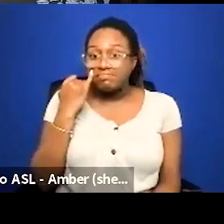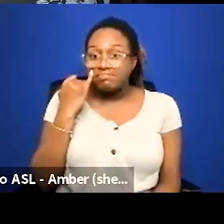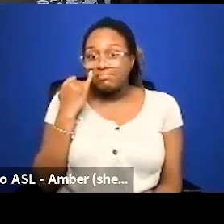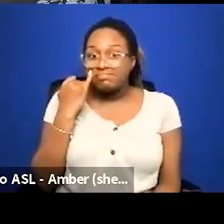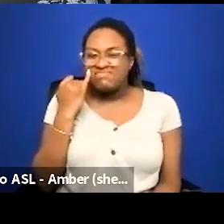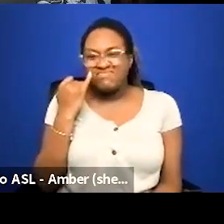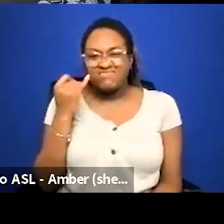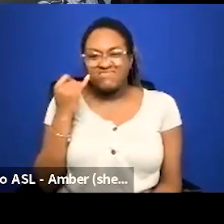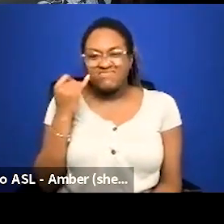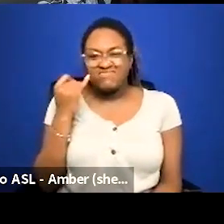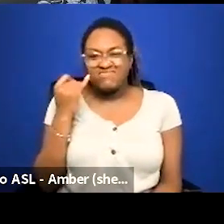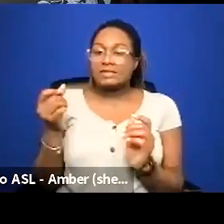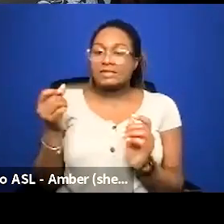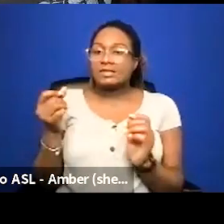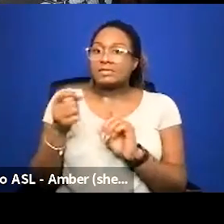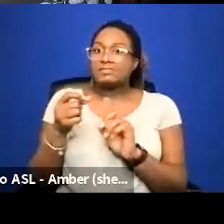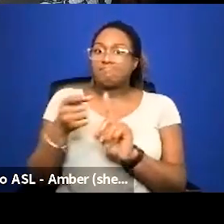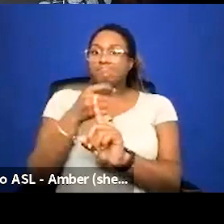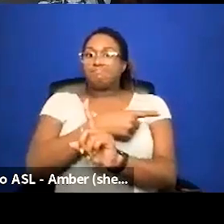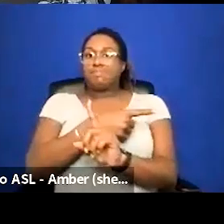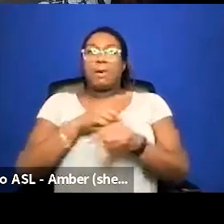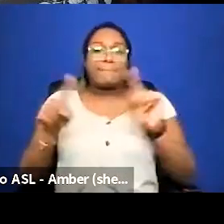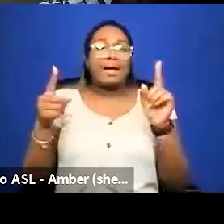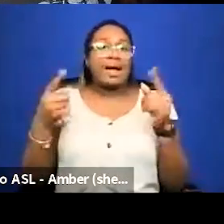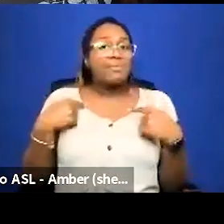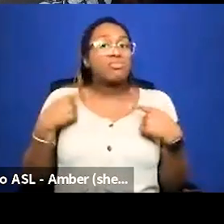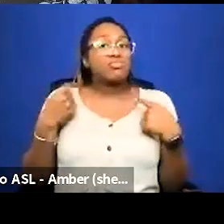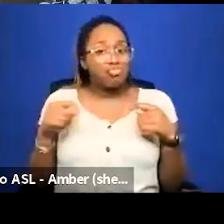here but i have really been trying